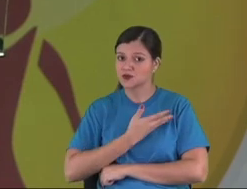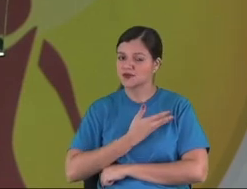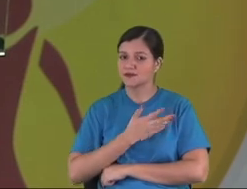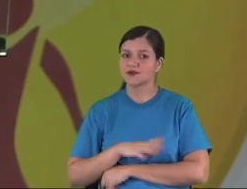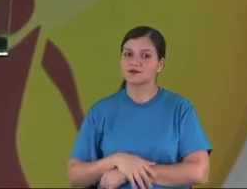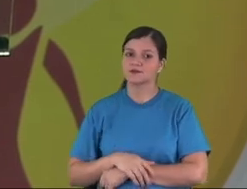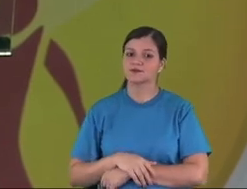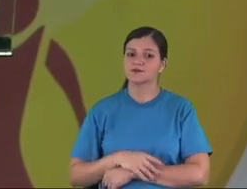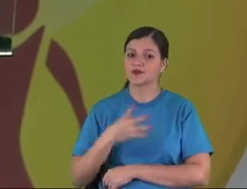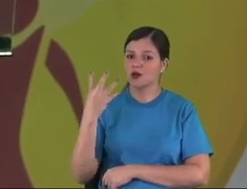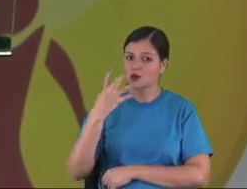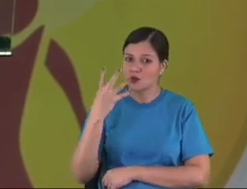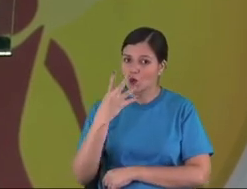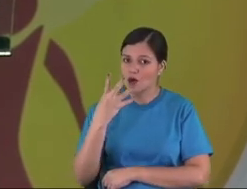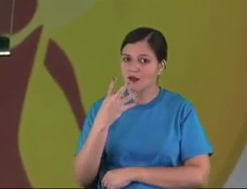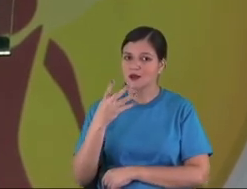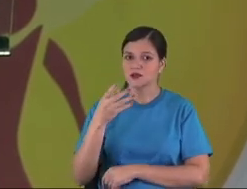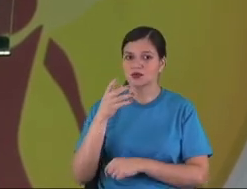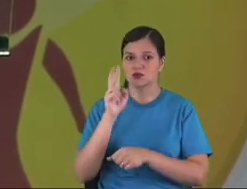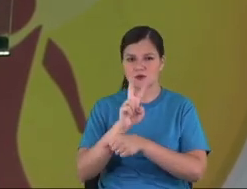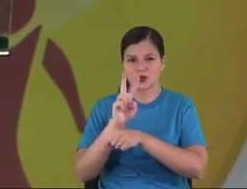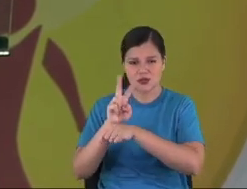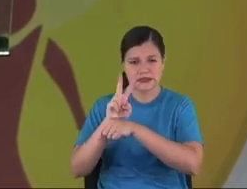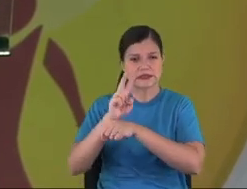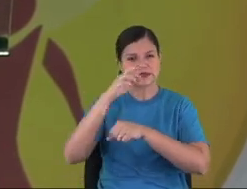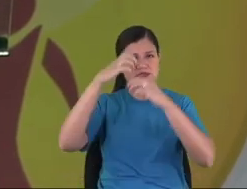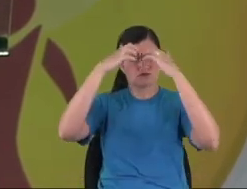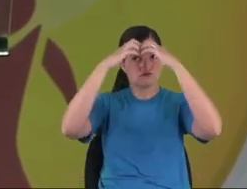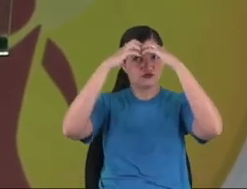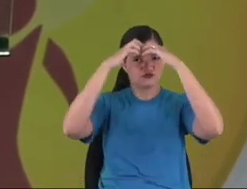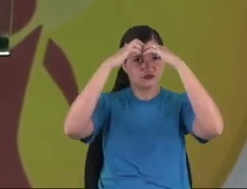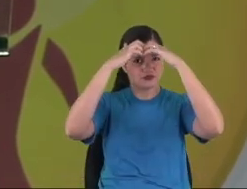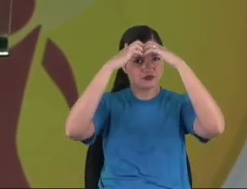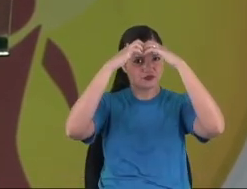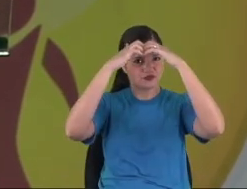be... You need choose very well your kids. You need to protect your mind.